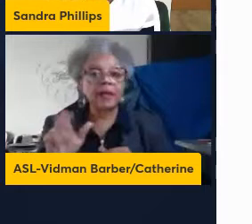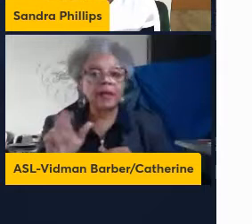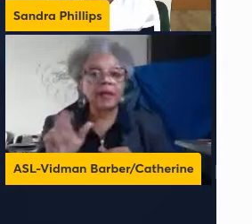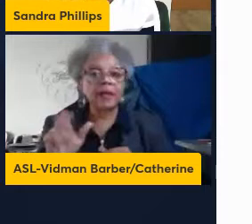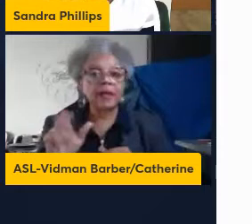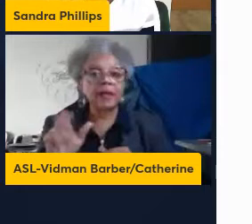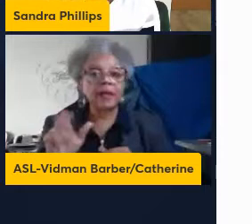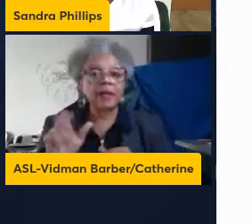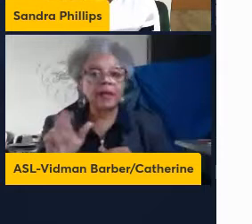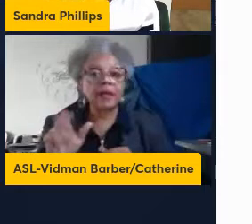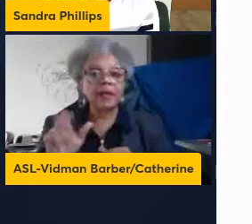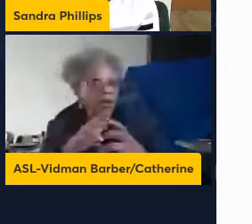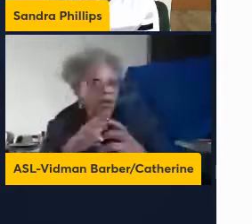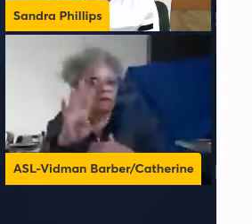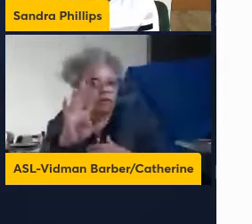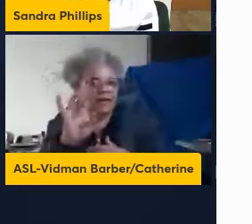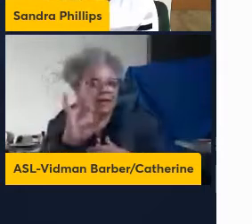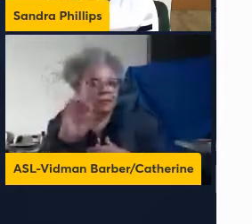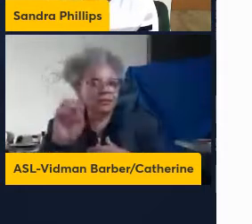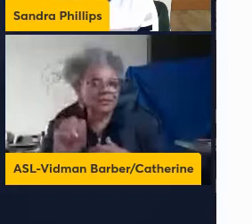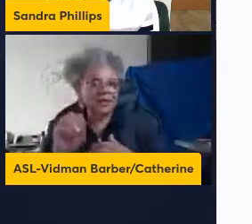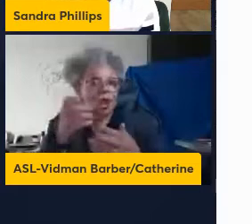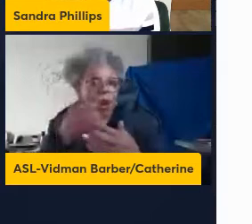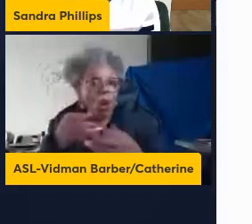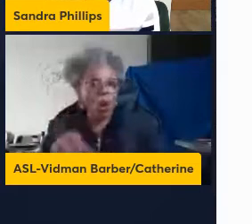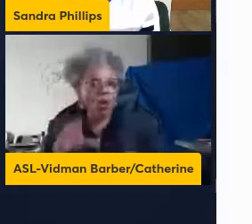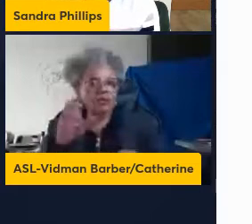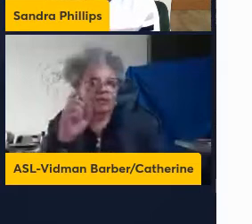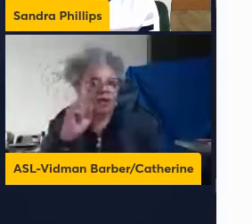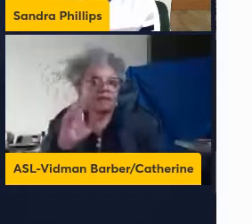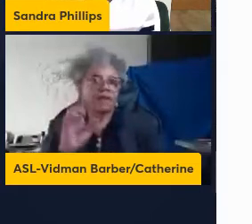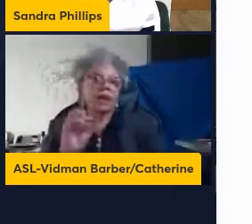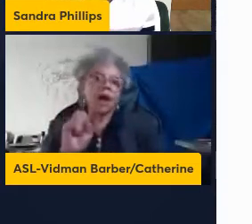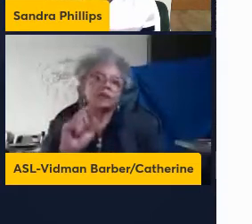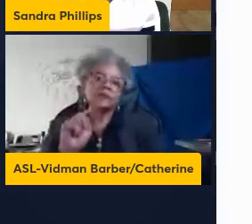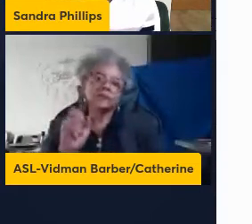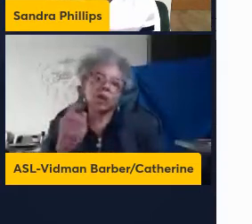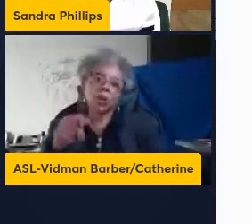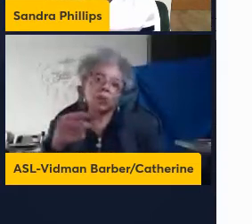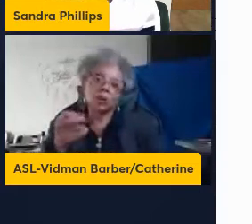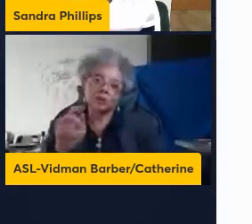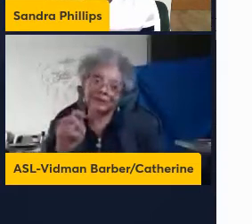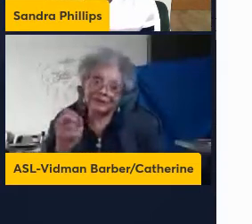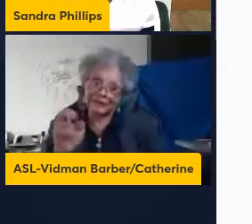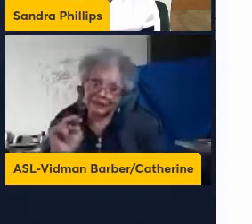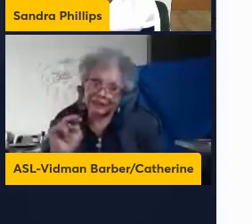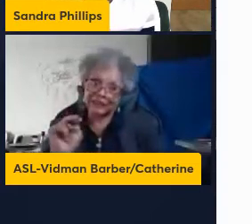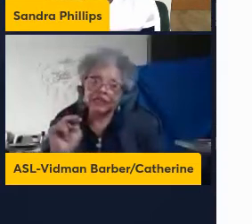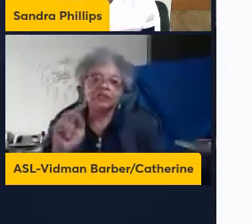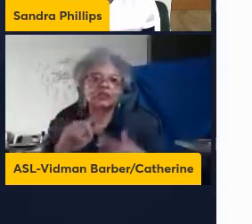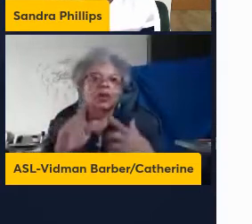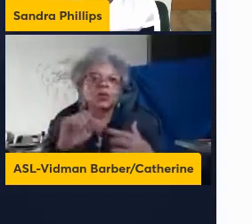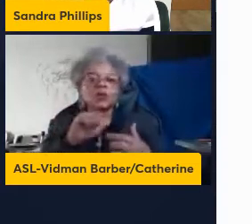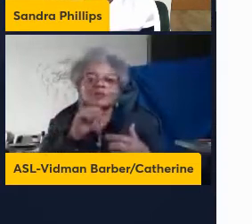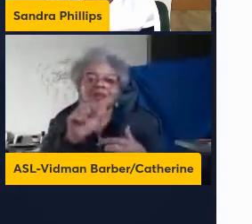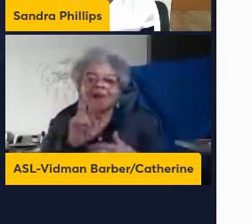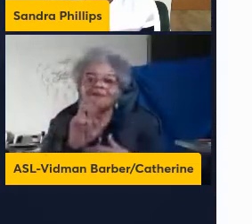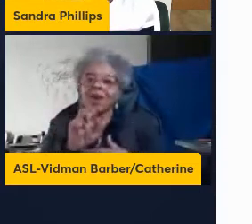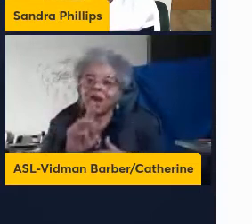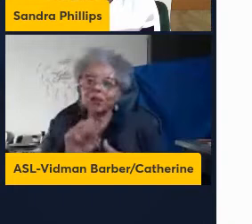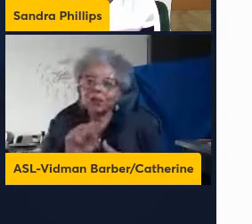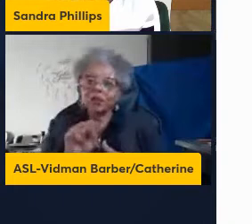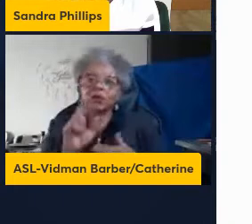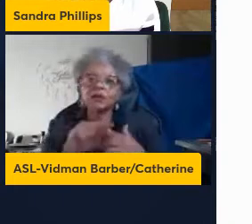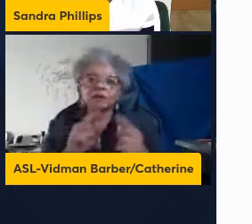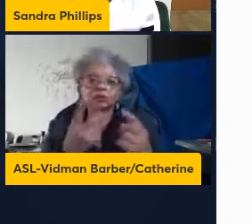of osteopointine. Moreover, in those non-viral HCC, those two parameters were negatively